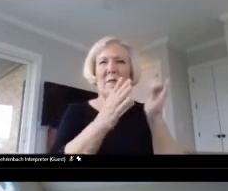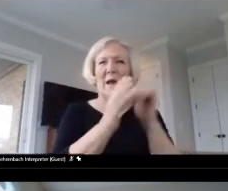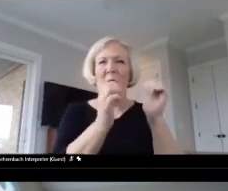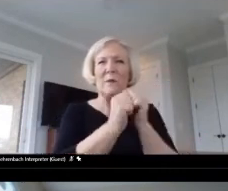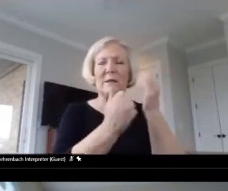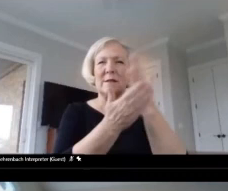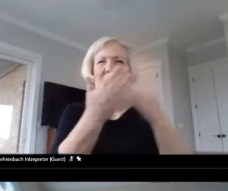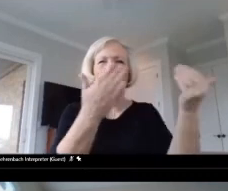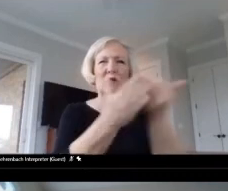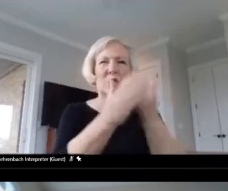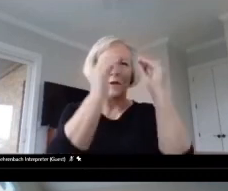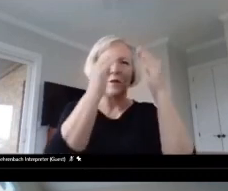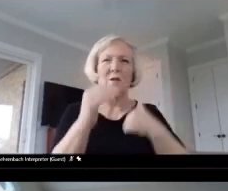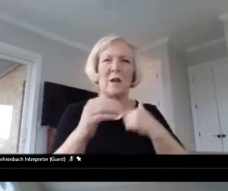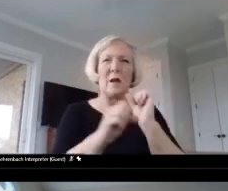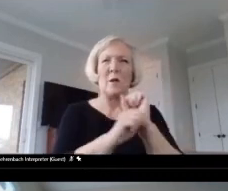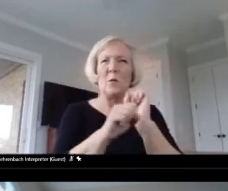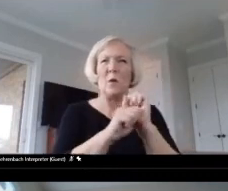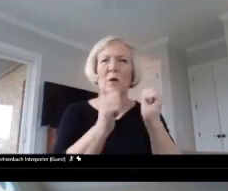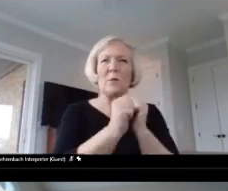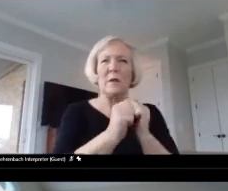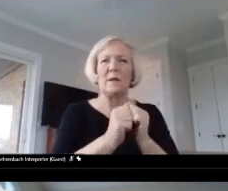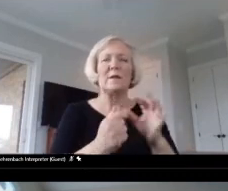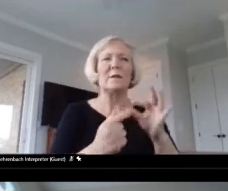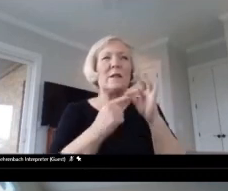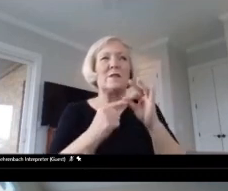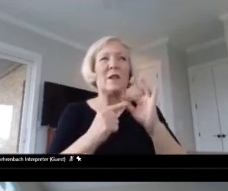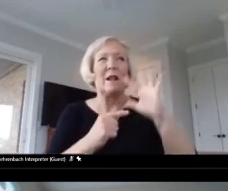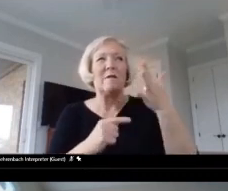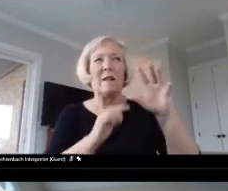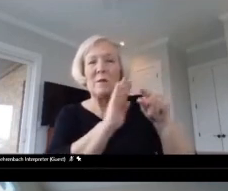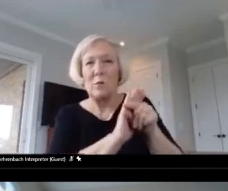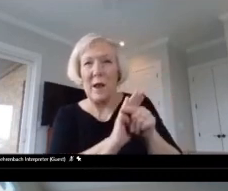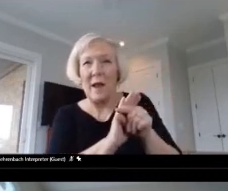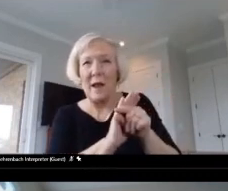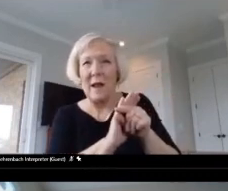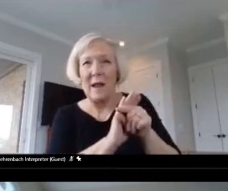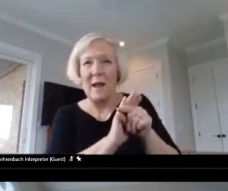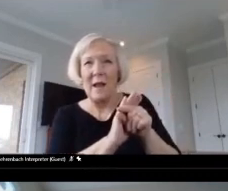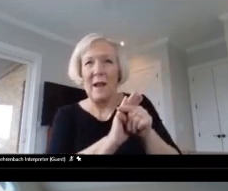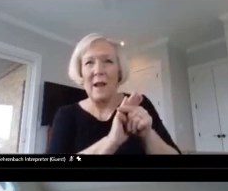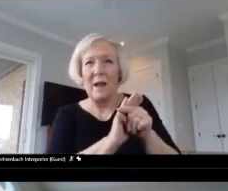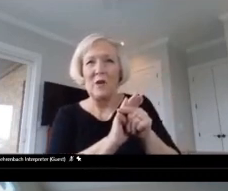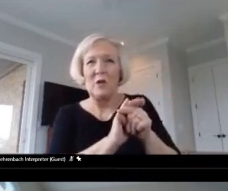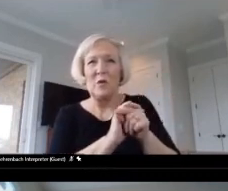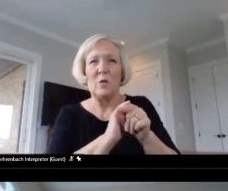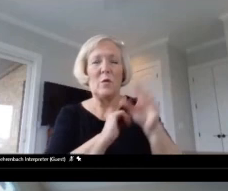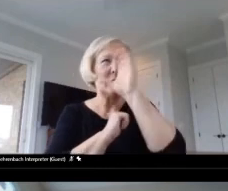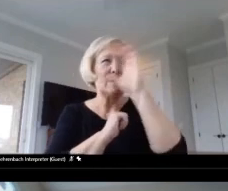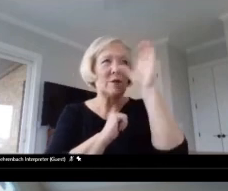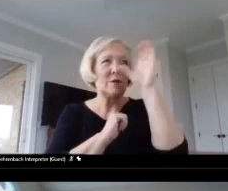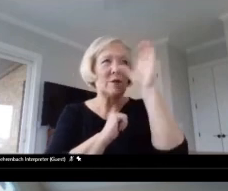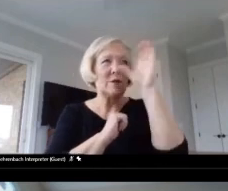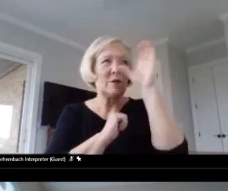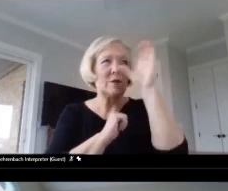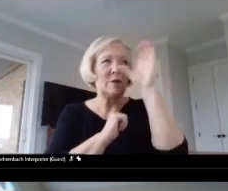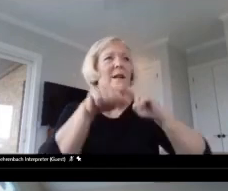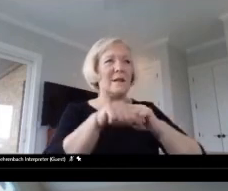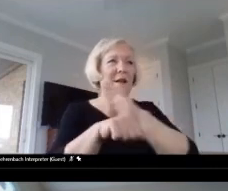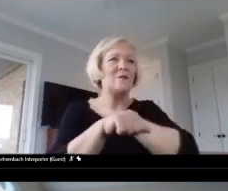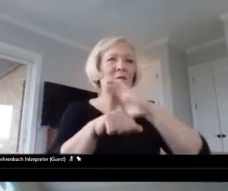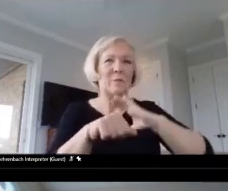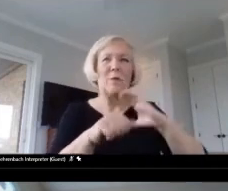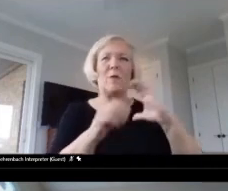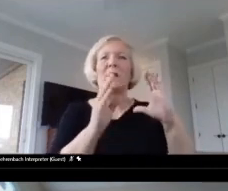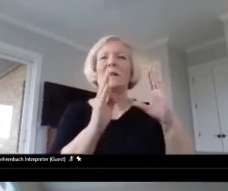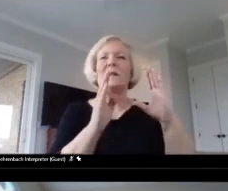teachers that I work with, especially on the fifth grade, who are going to seek National Board certification once they get all of their